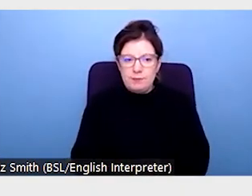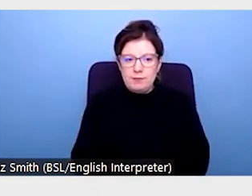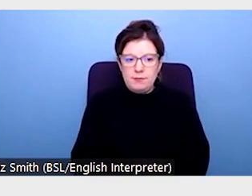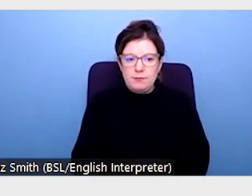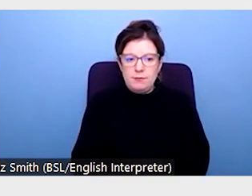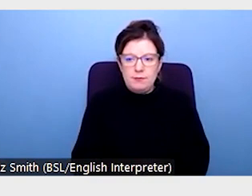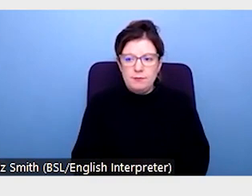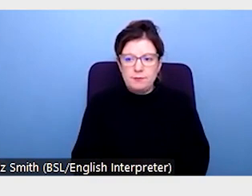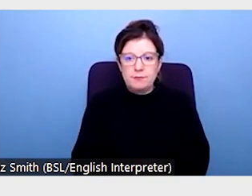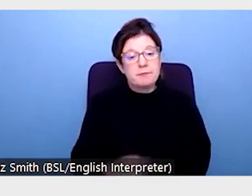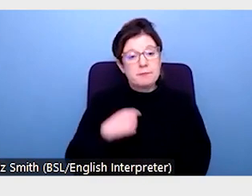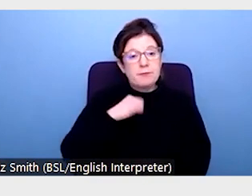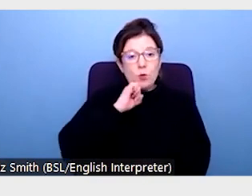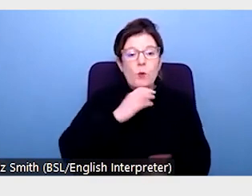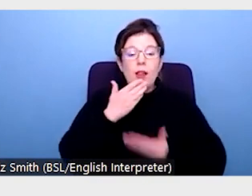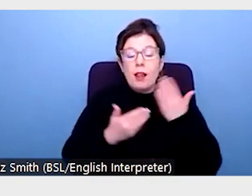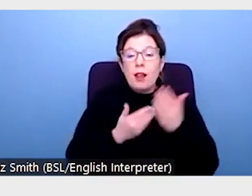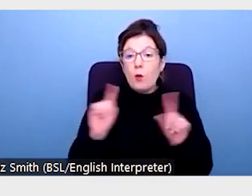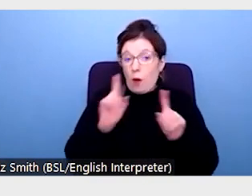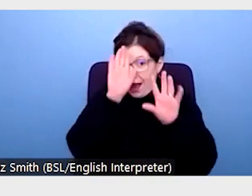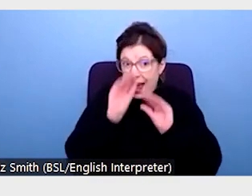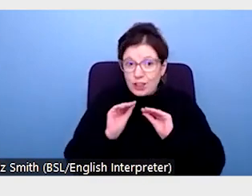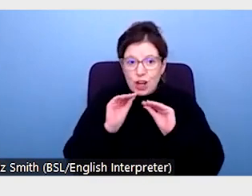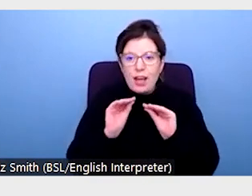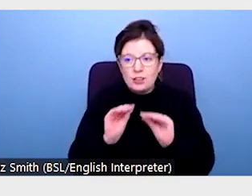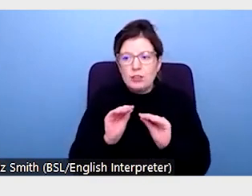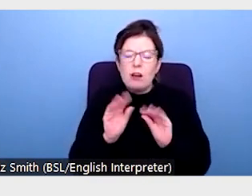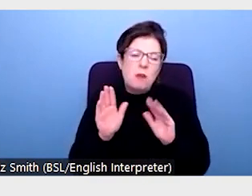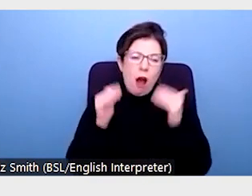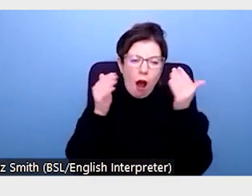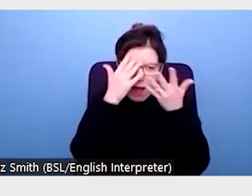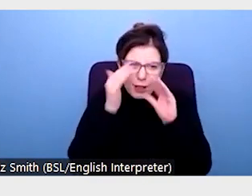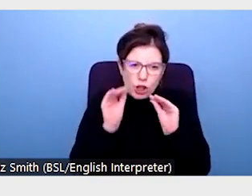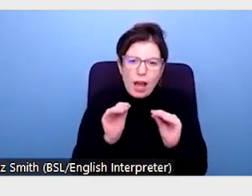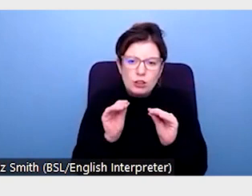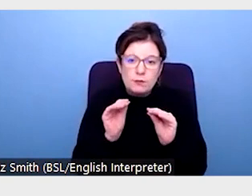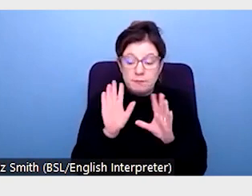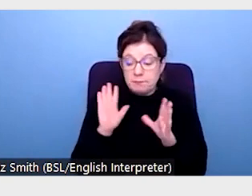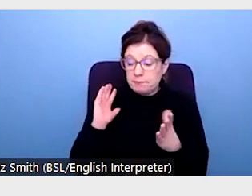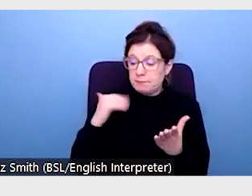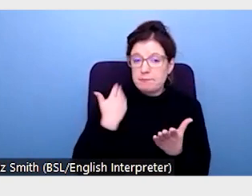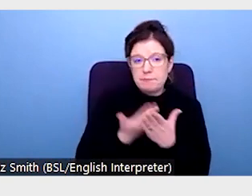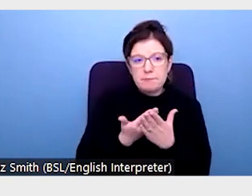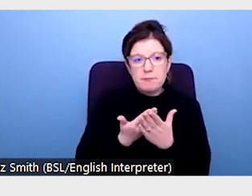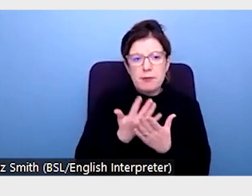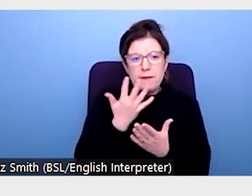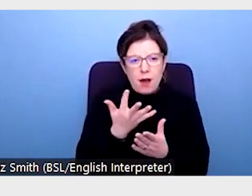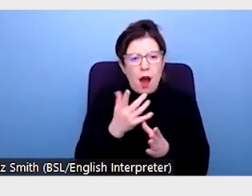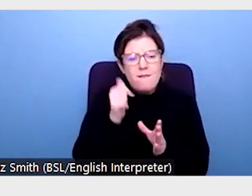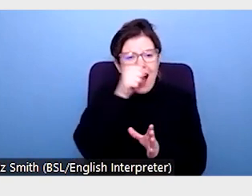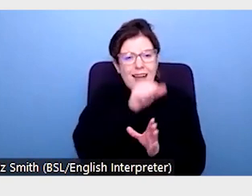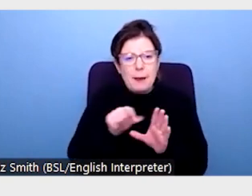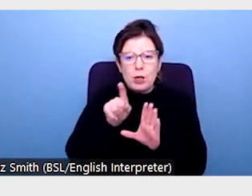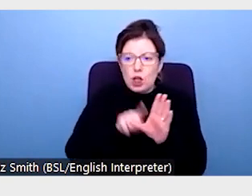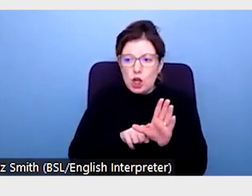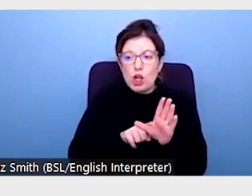I'm going to be talking about education, specifically higher education. So over the last five academic years, the